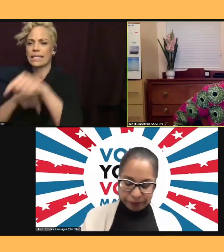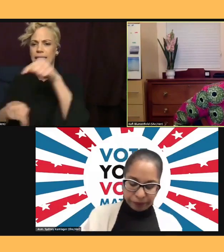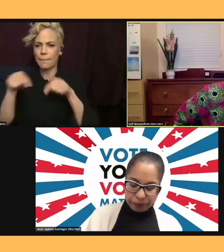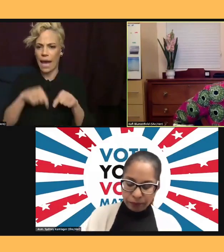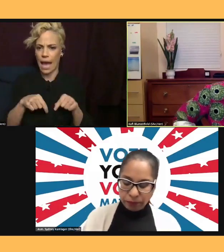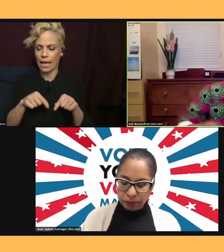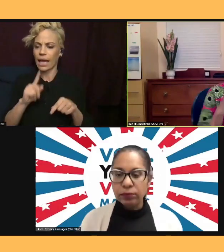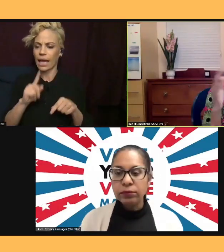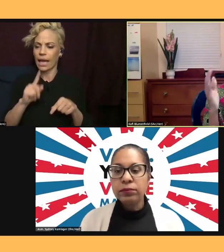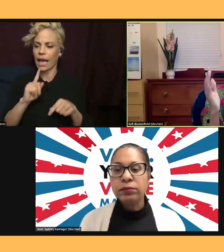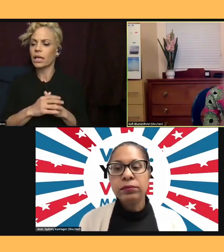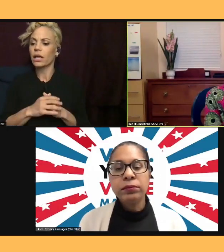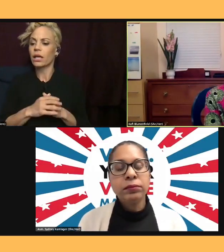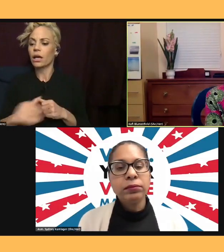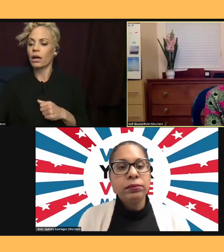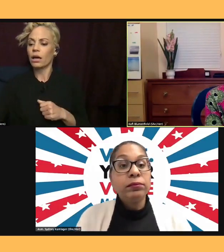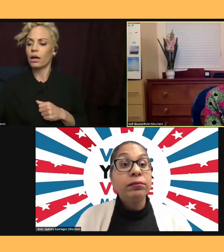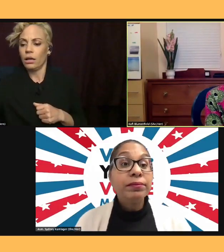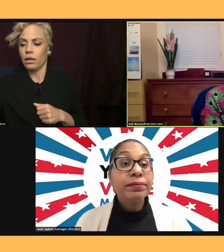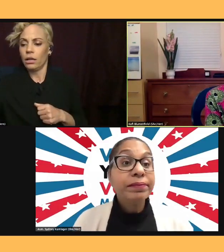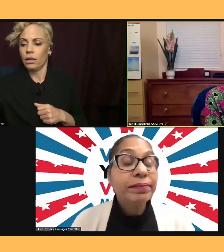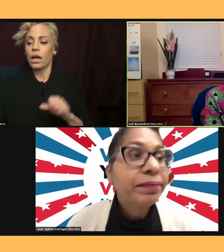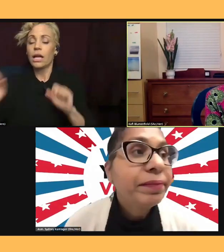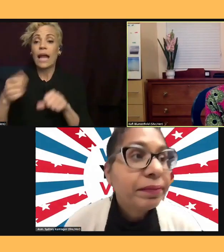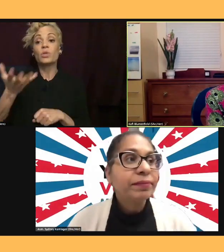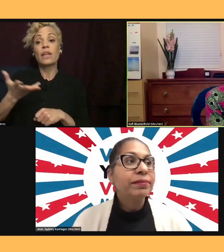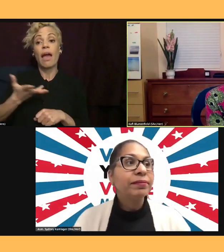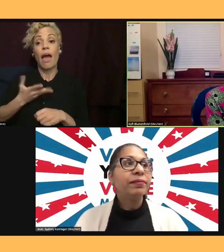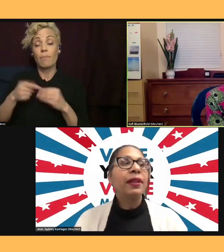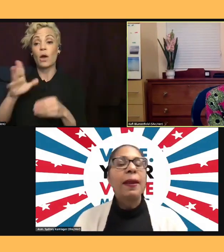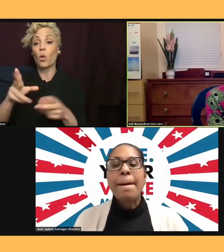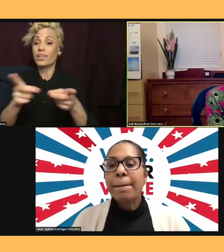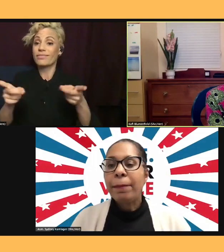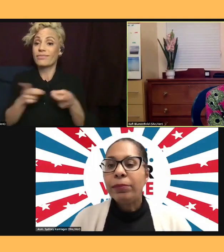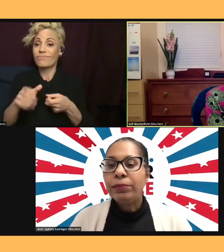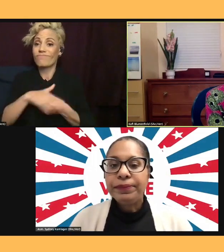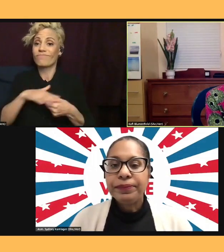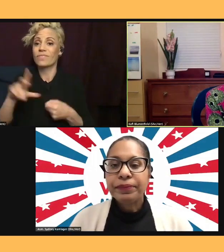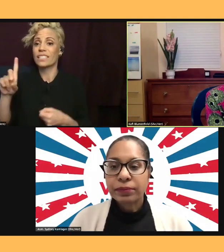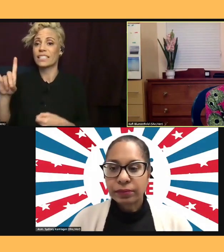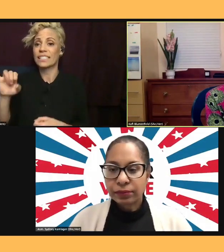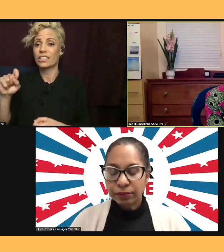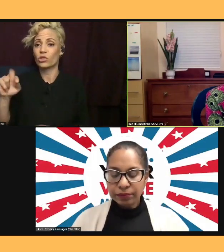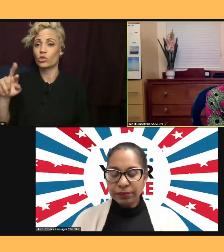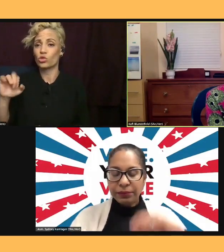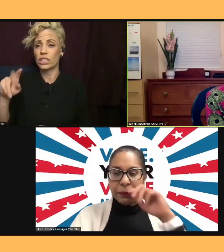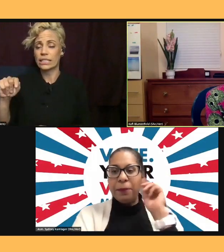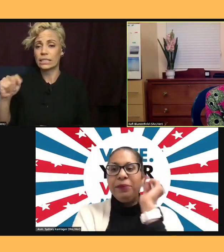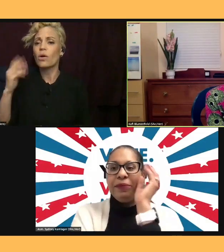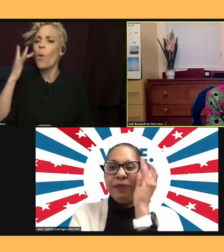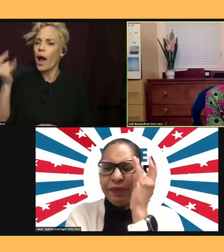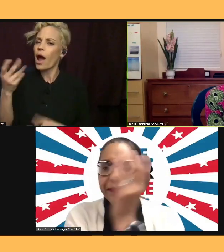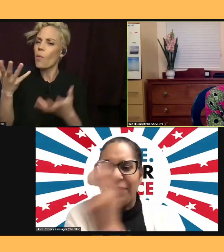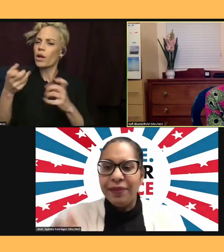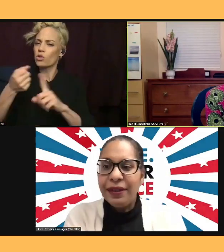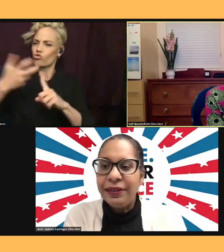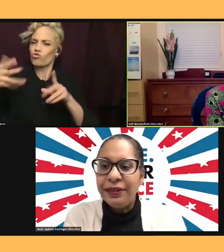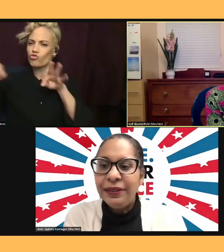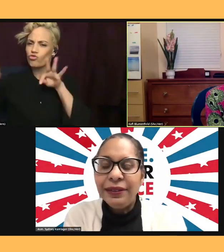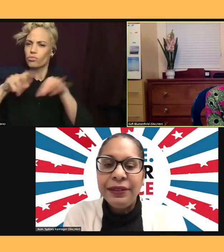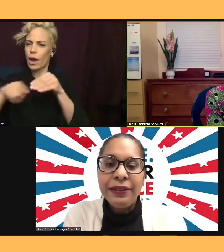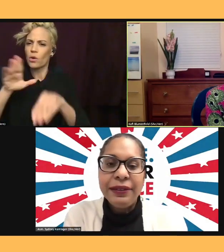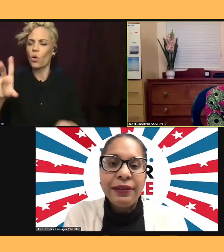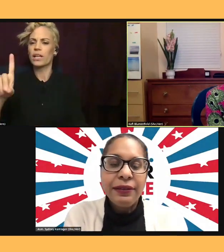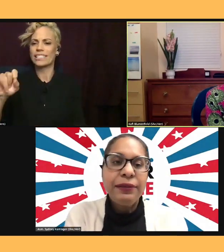tell everyone a little bit about your district? And the reason why I would love for you to do that is because sometimes people assume that your